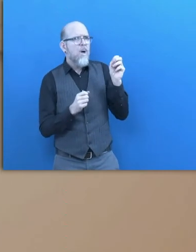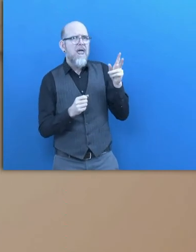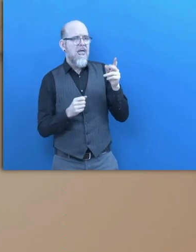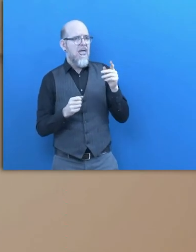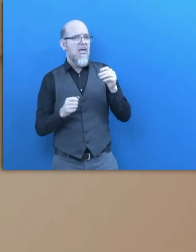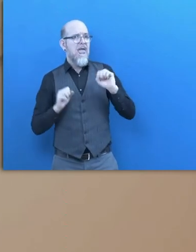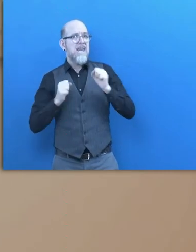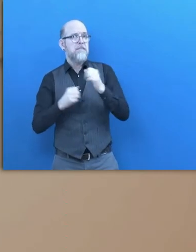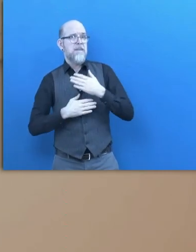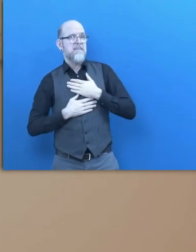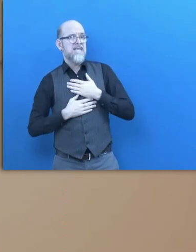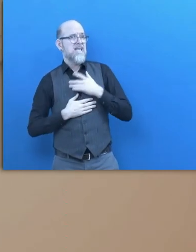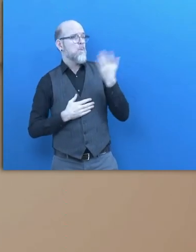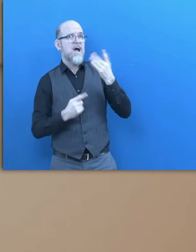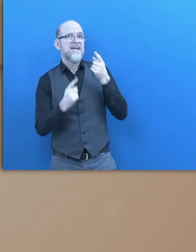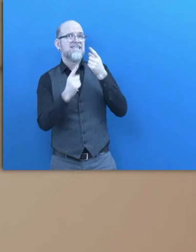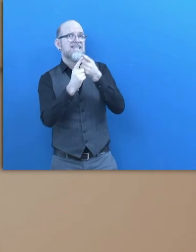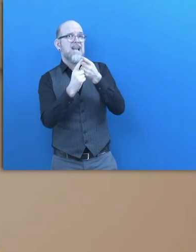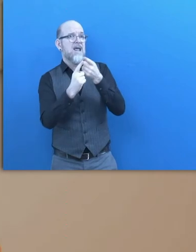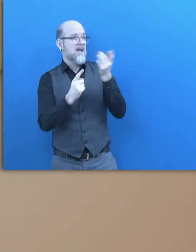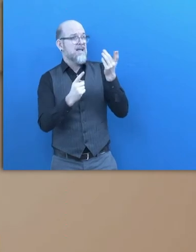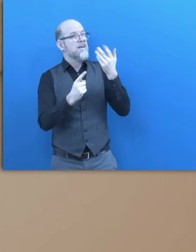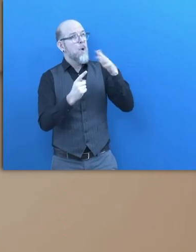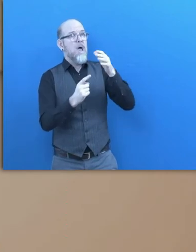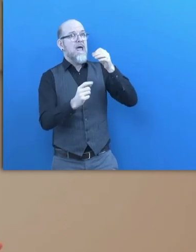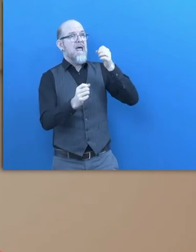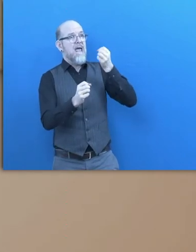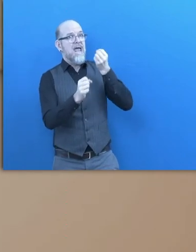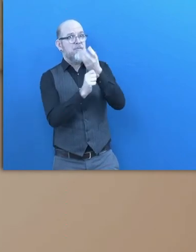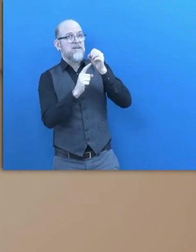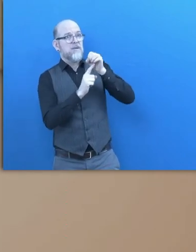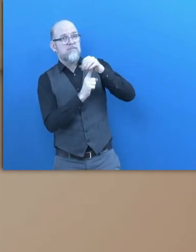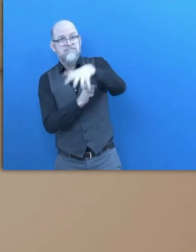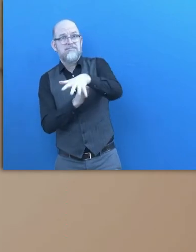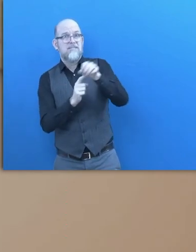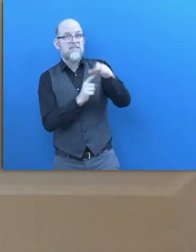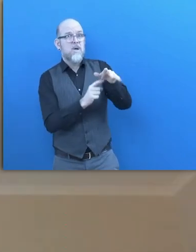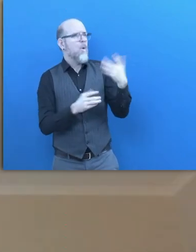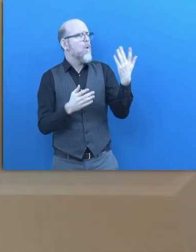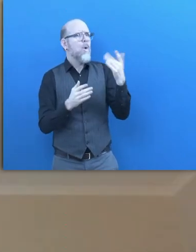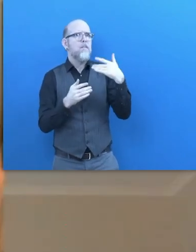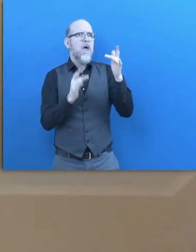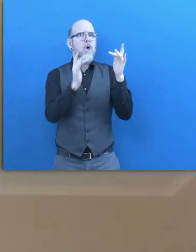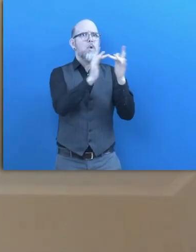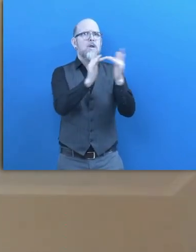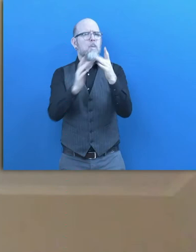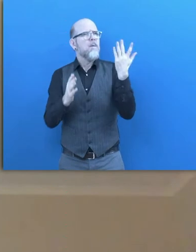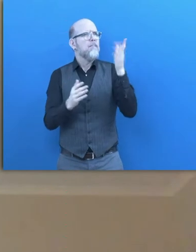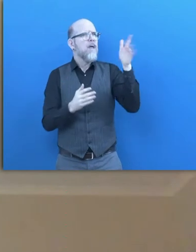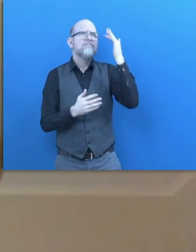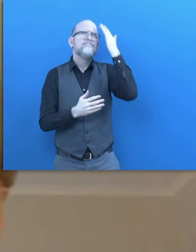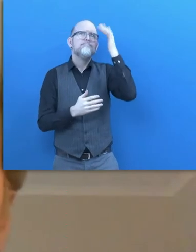Me? Or if I ask you, what would be the goal, the vision of Enable Me in a few sentences? We have